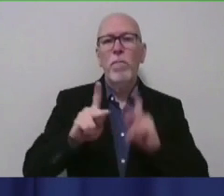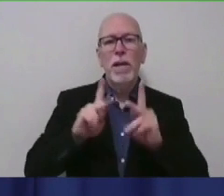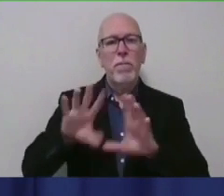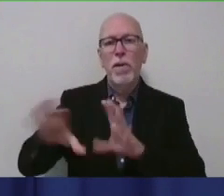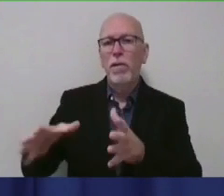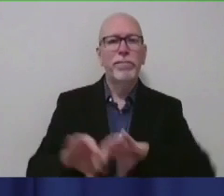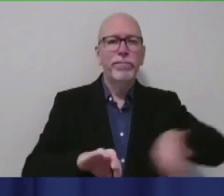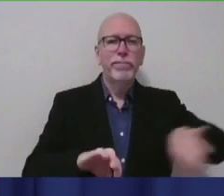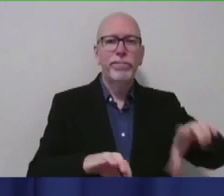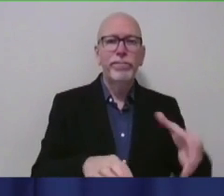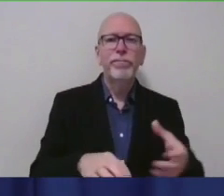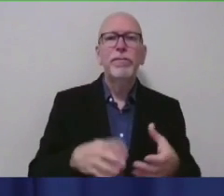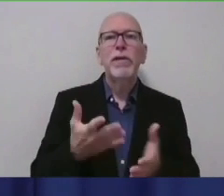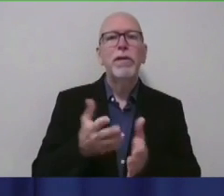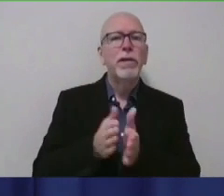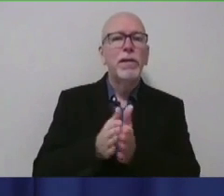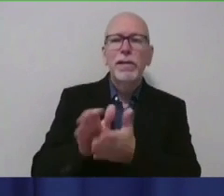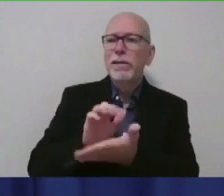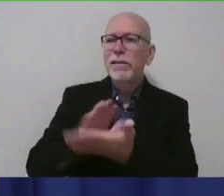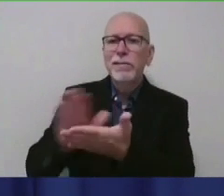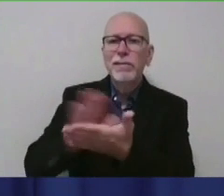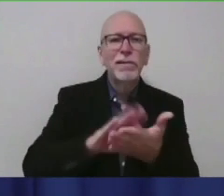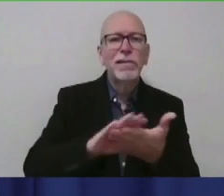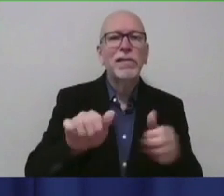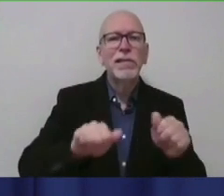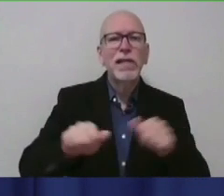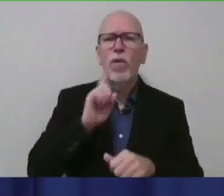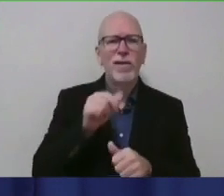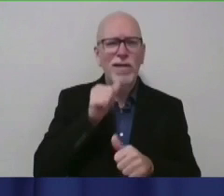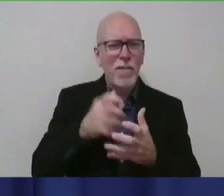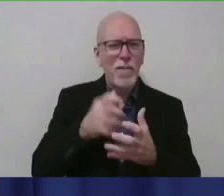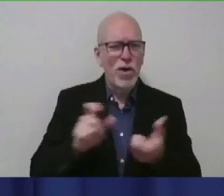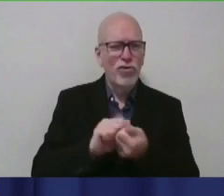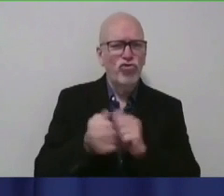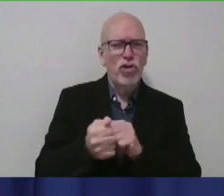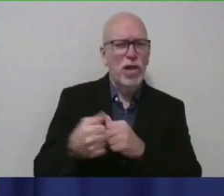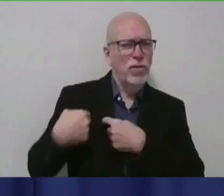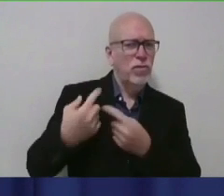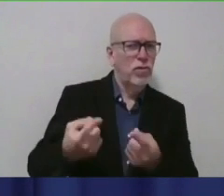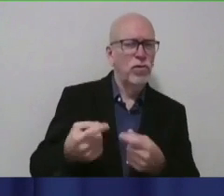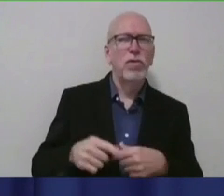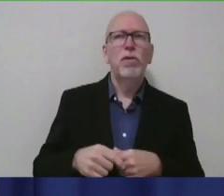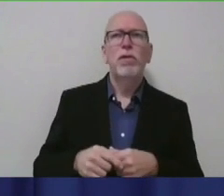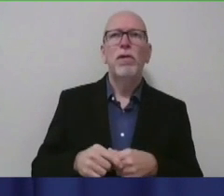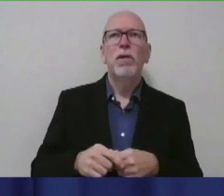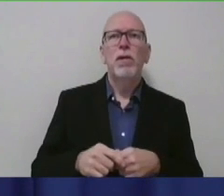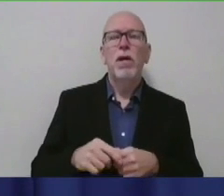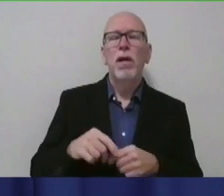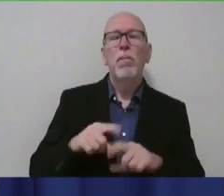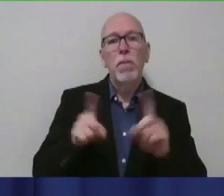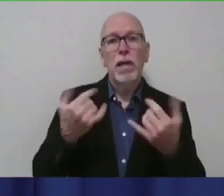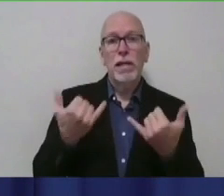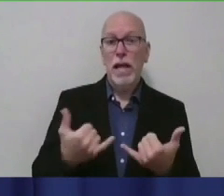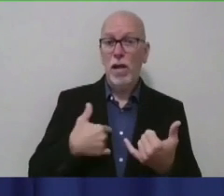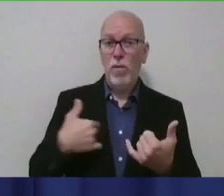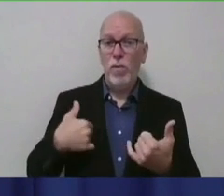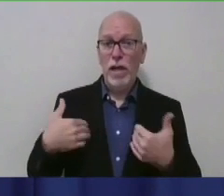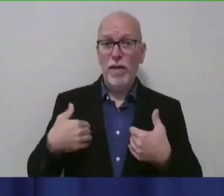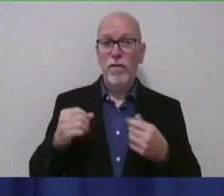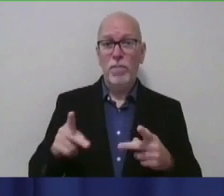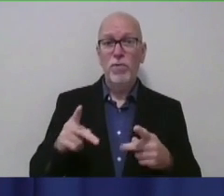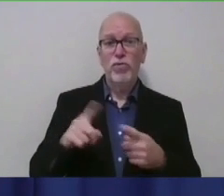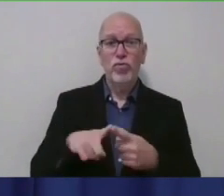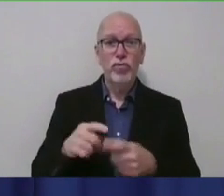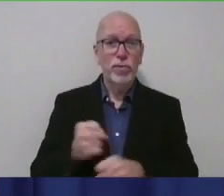you know, sanitizing things. Things really haven't changed much in long-term care, I would say, other than we now have the opportunity to get people vaccinated.